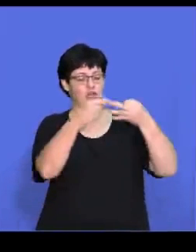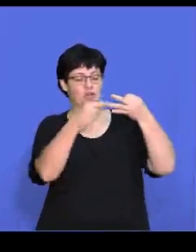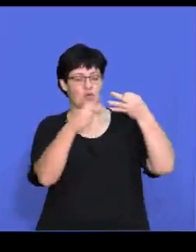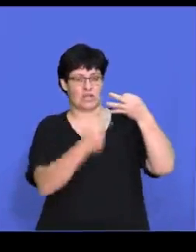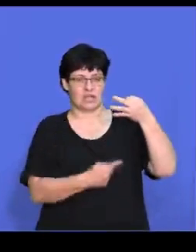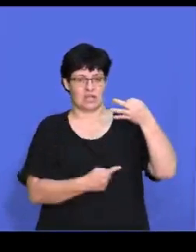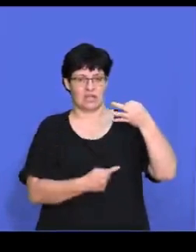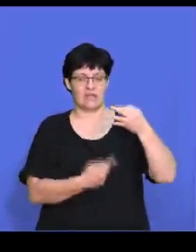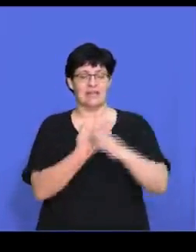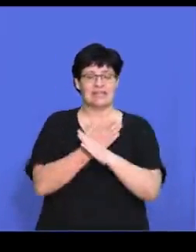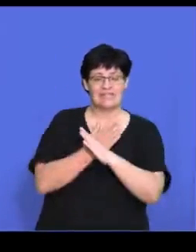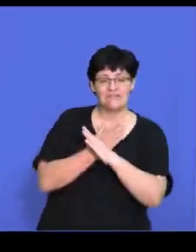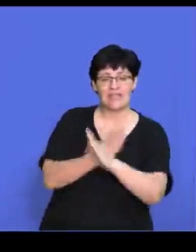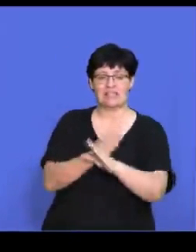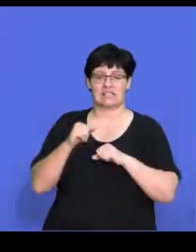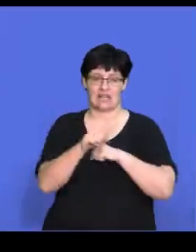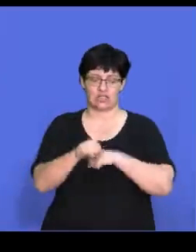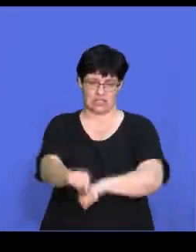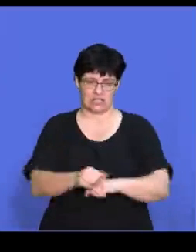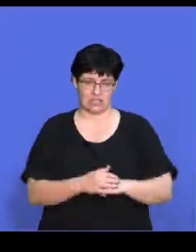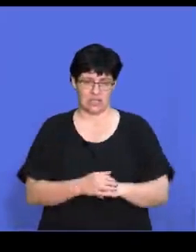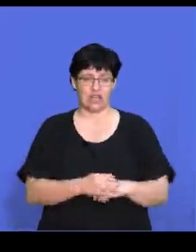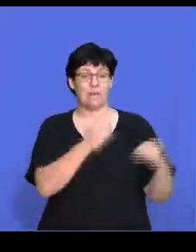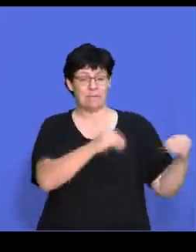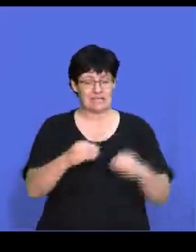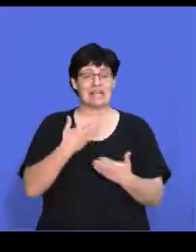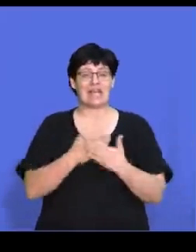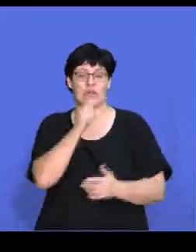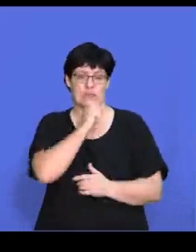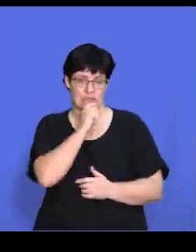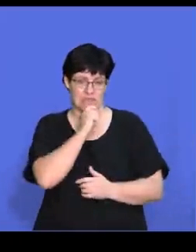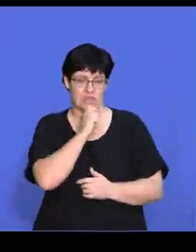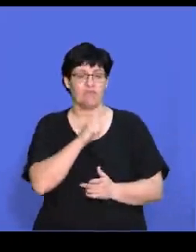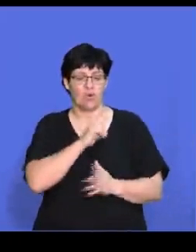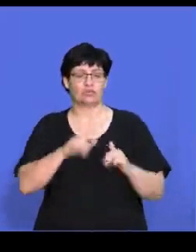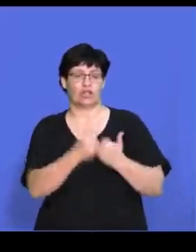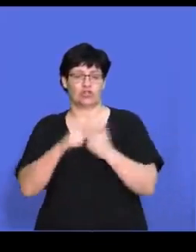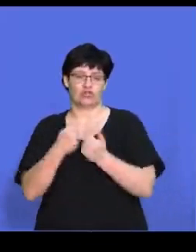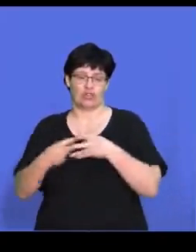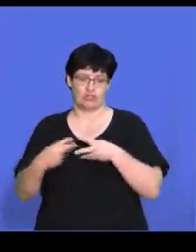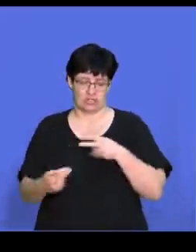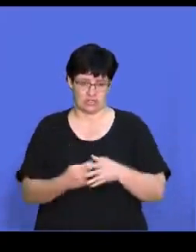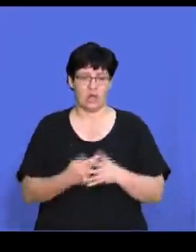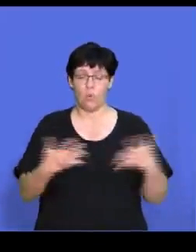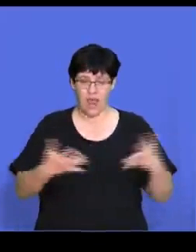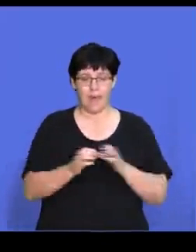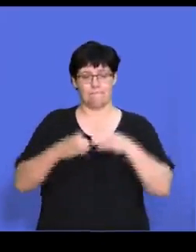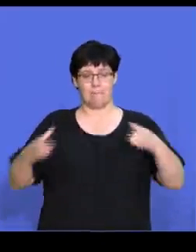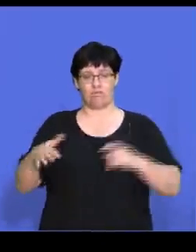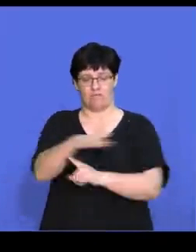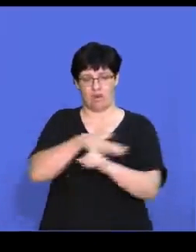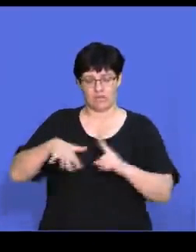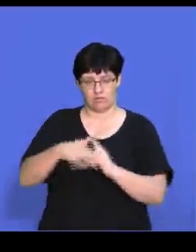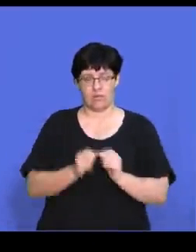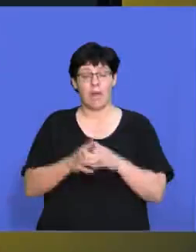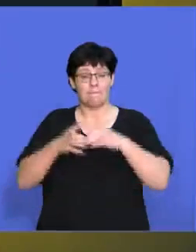defensive strategies that businesses may use to address challenges in the macro environment. So remember the